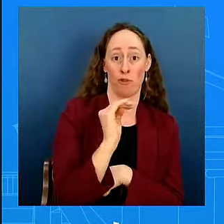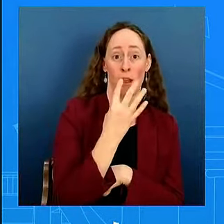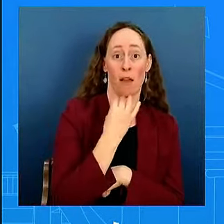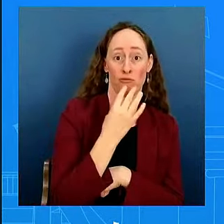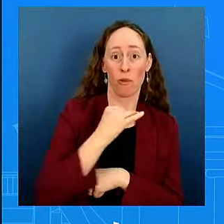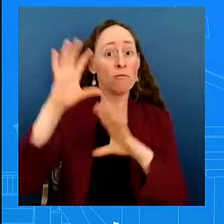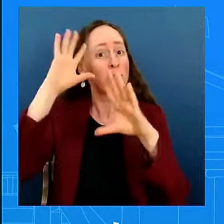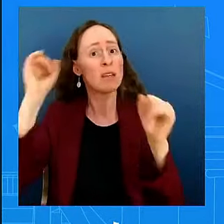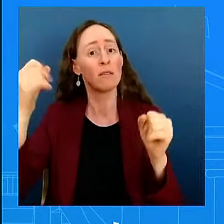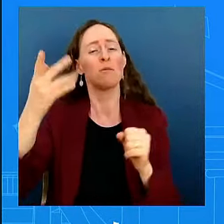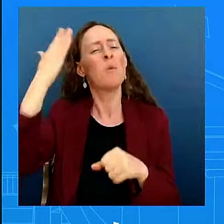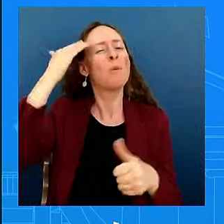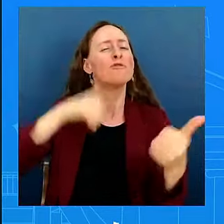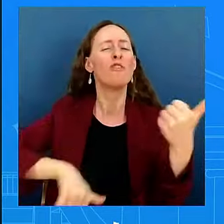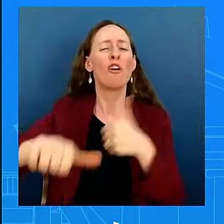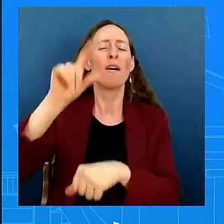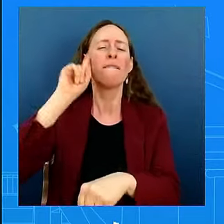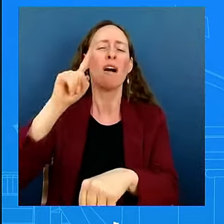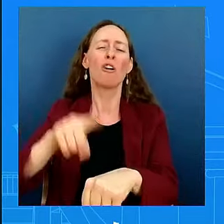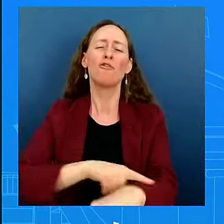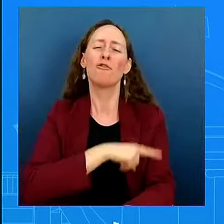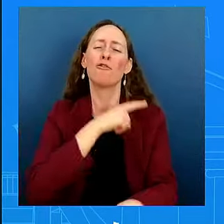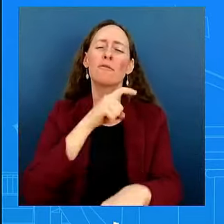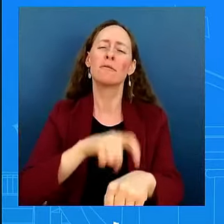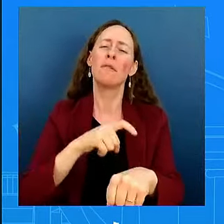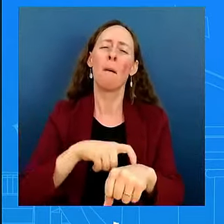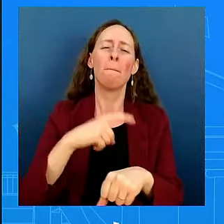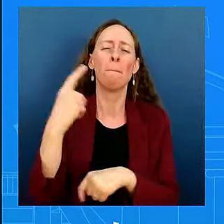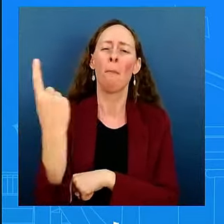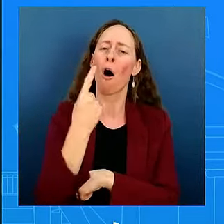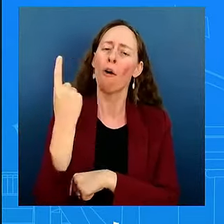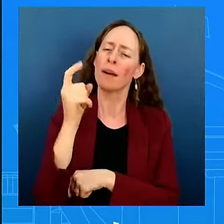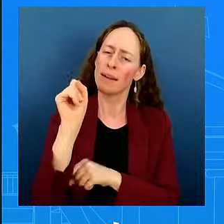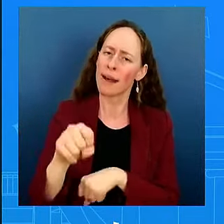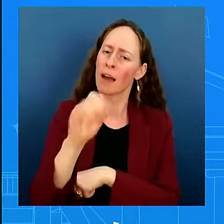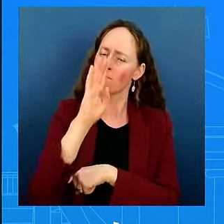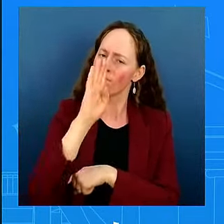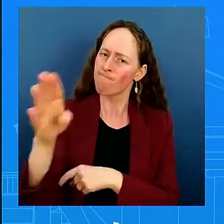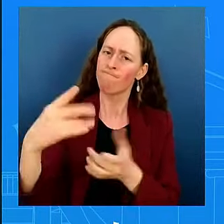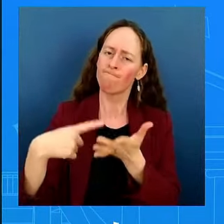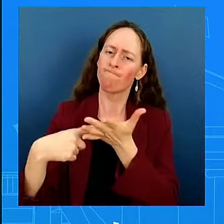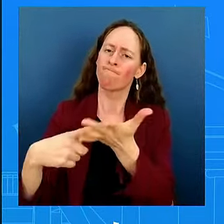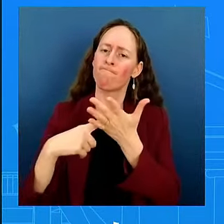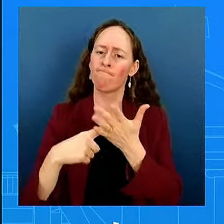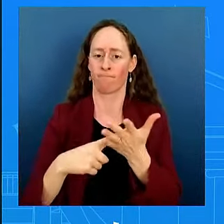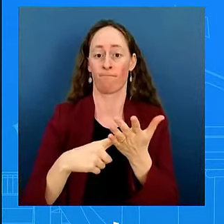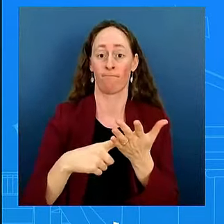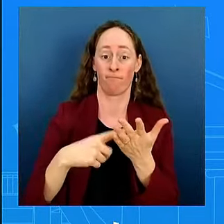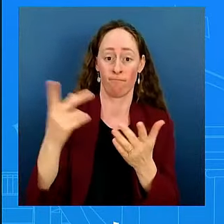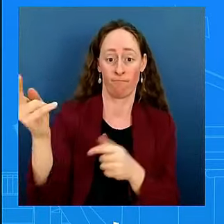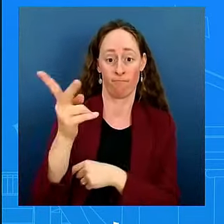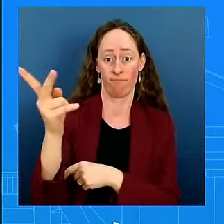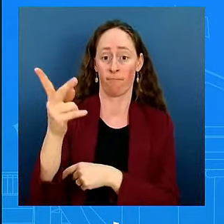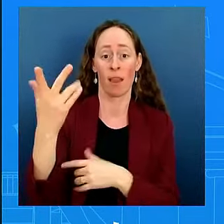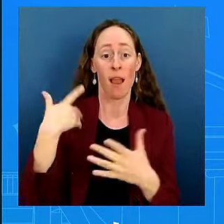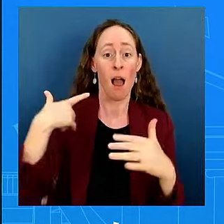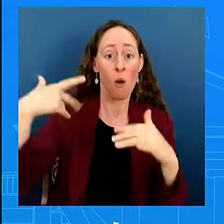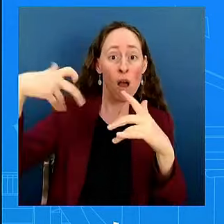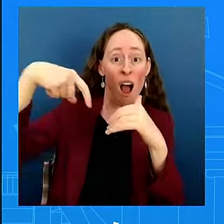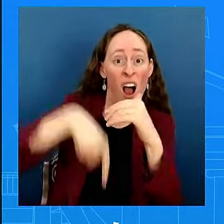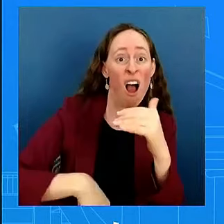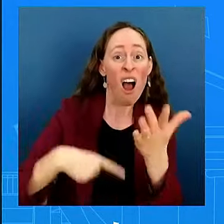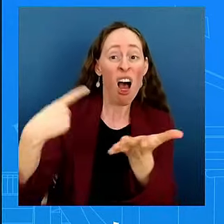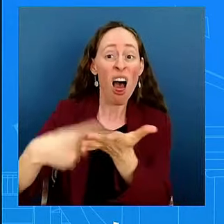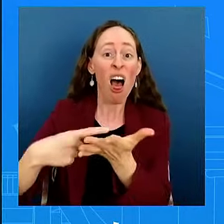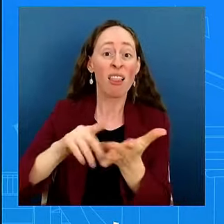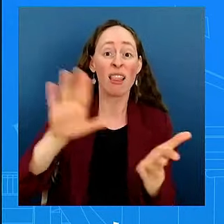get into a yes or no here. I'm going to get into what I know their relationship to be. And I think that's what's important. The president